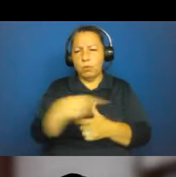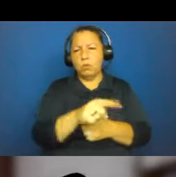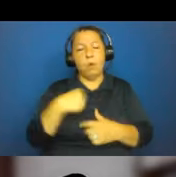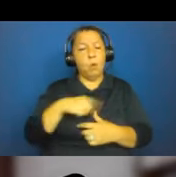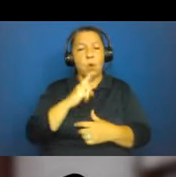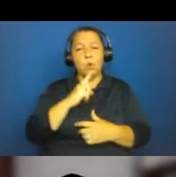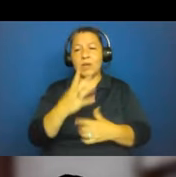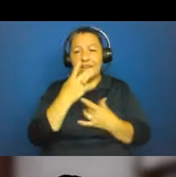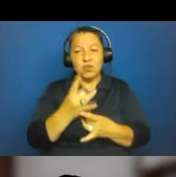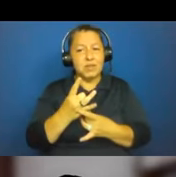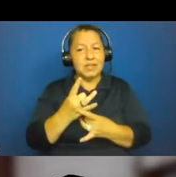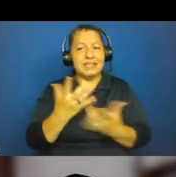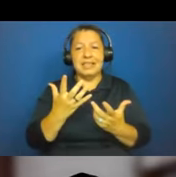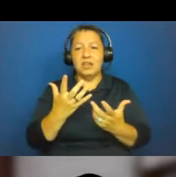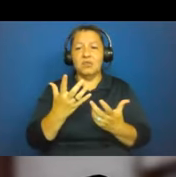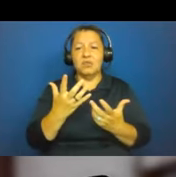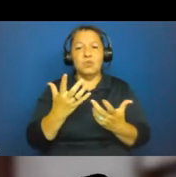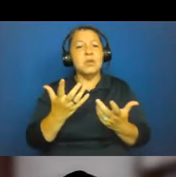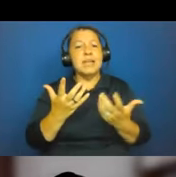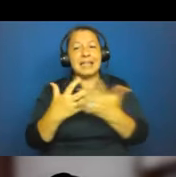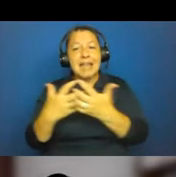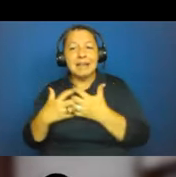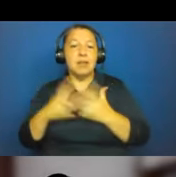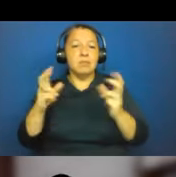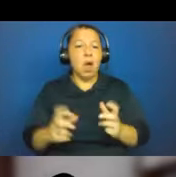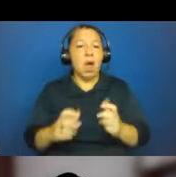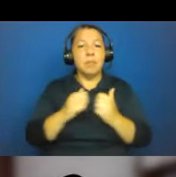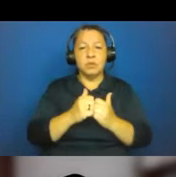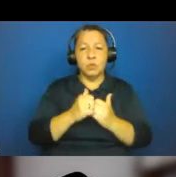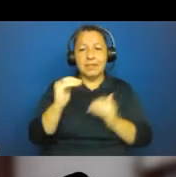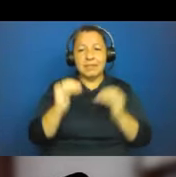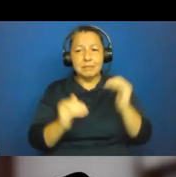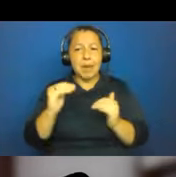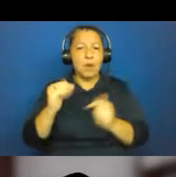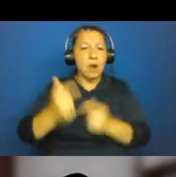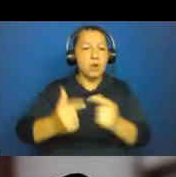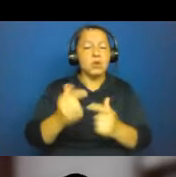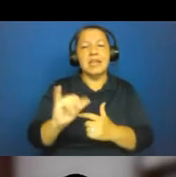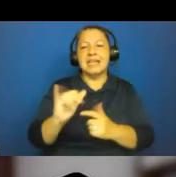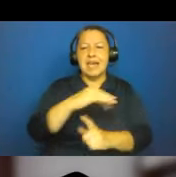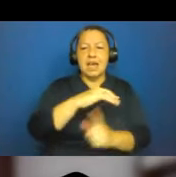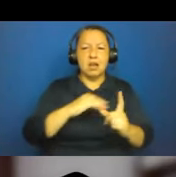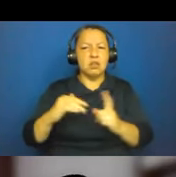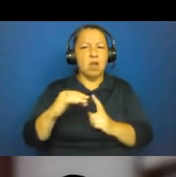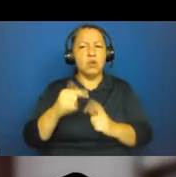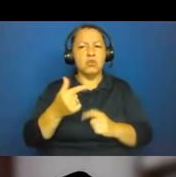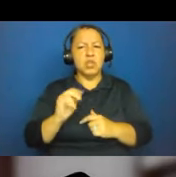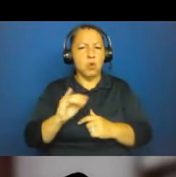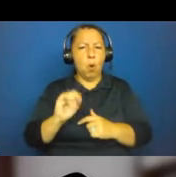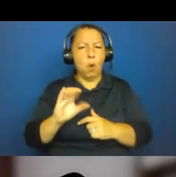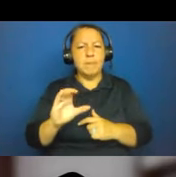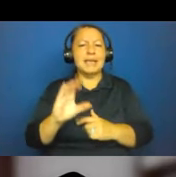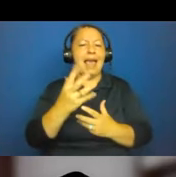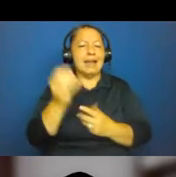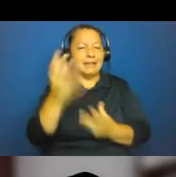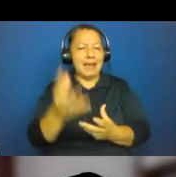align topics as disparate as heritage with things like ecological, genomic, and data sciences, and I want to make that very clear to you